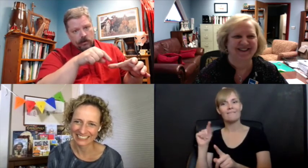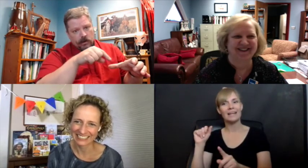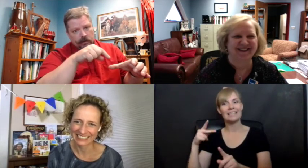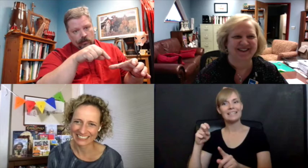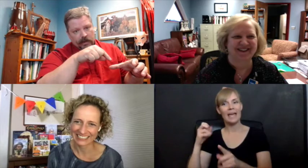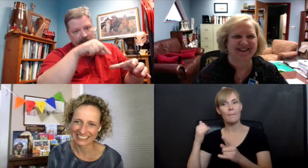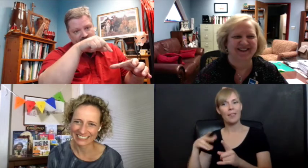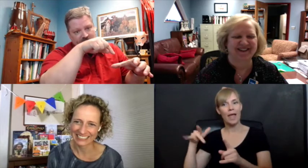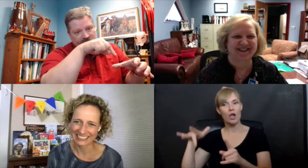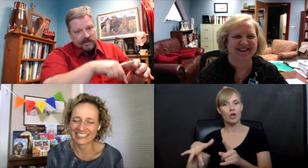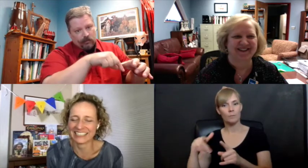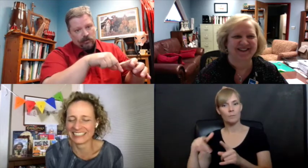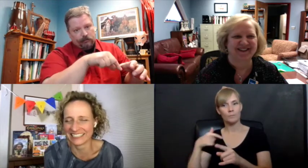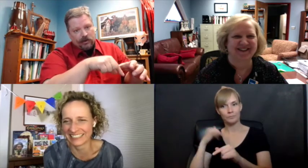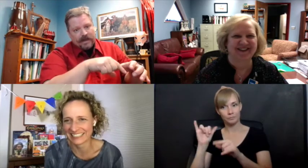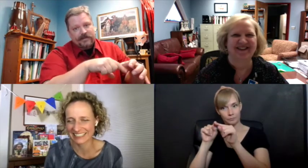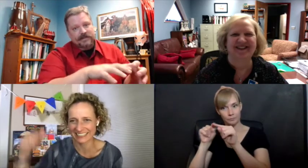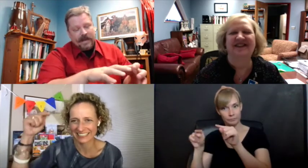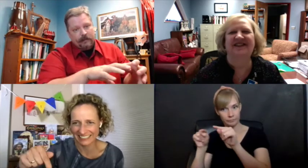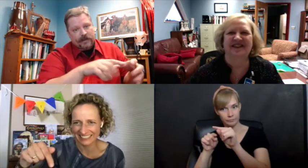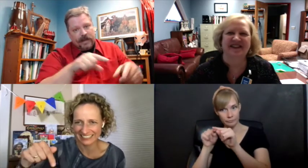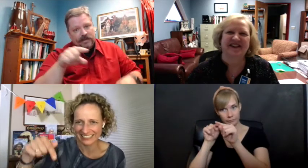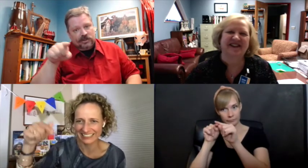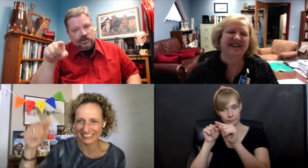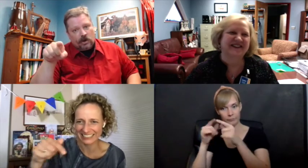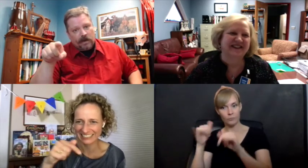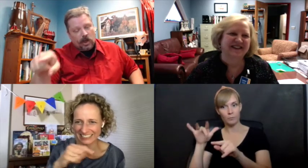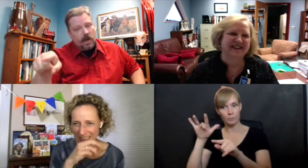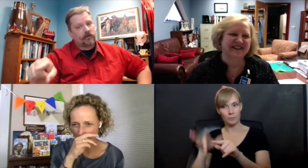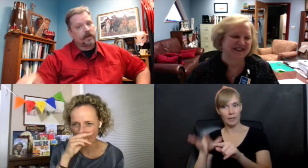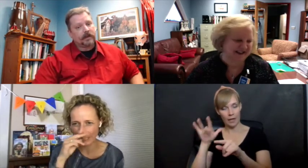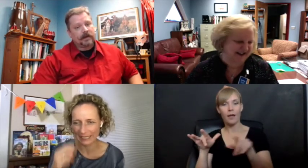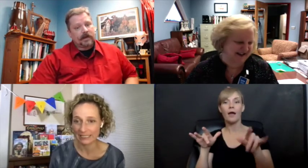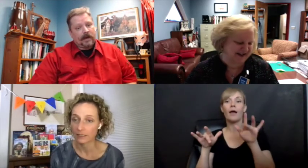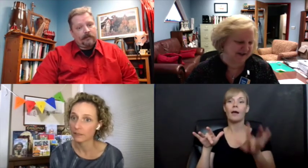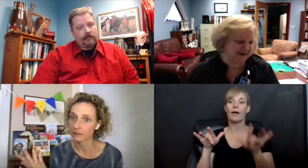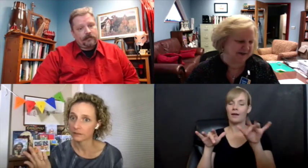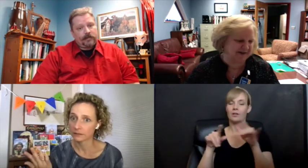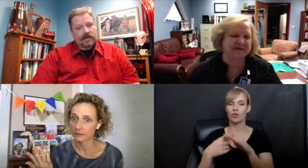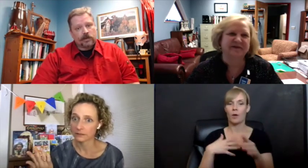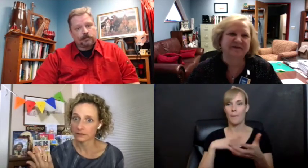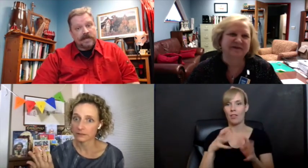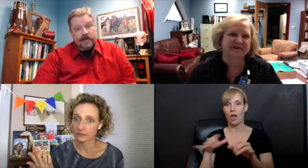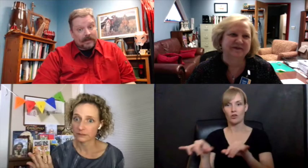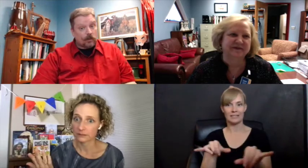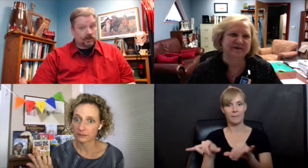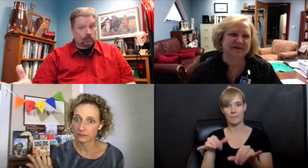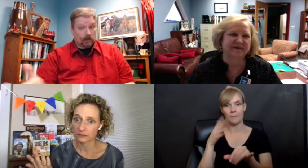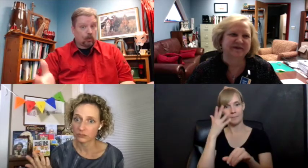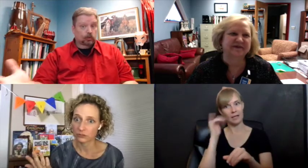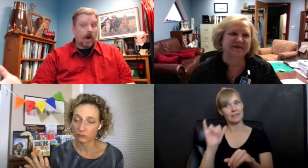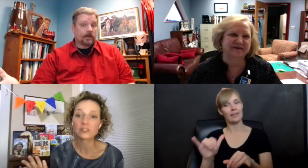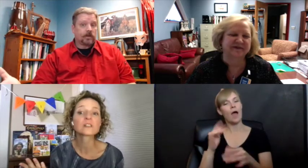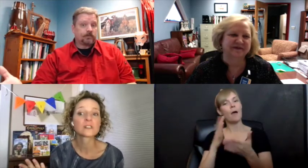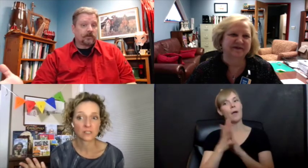and it, and it had the same symbol to play the tape that it has to start my laundry. Um, because we speak that language